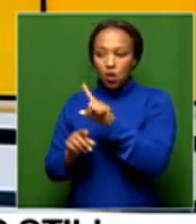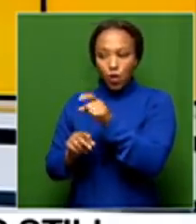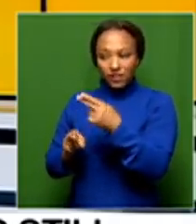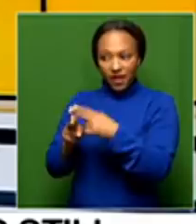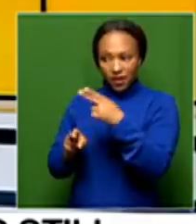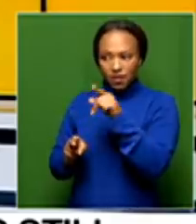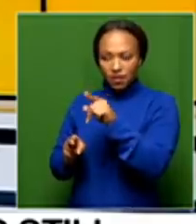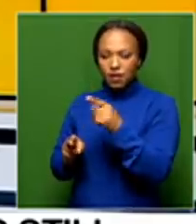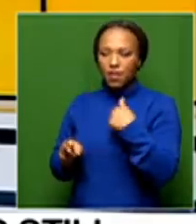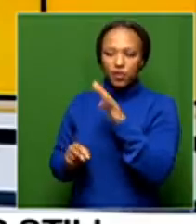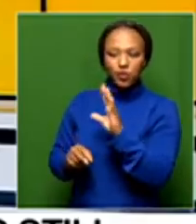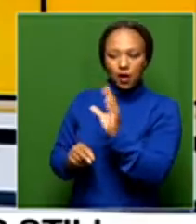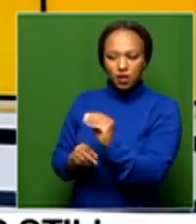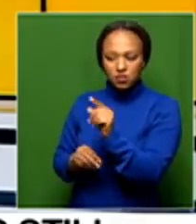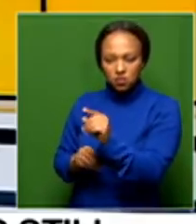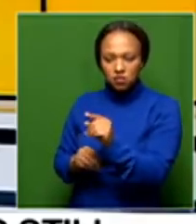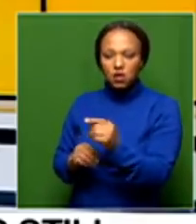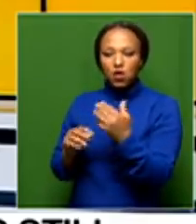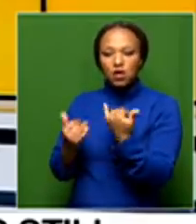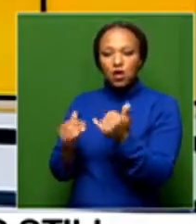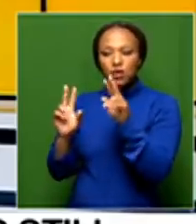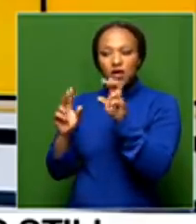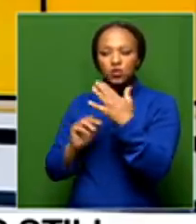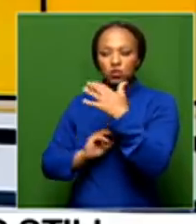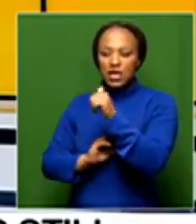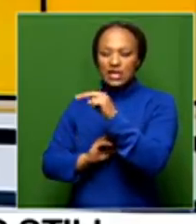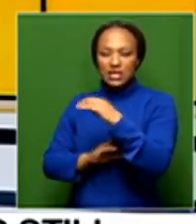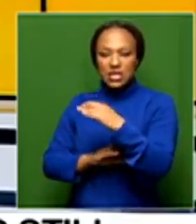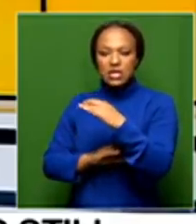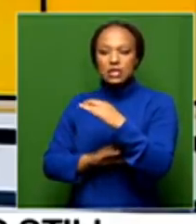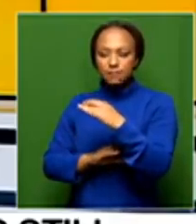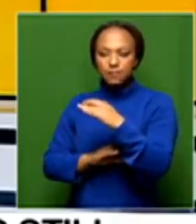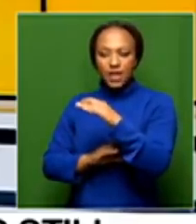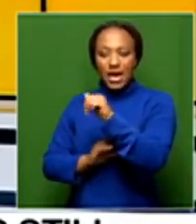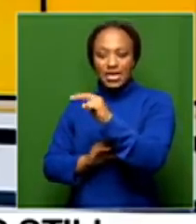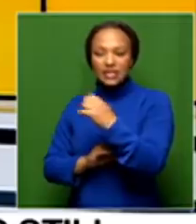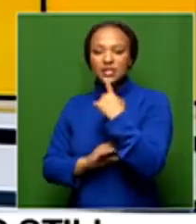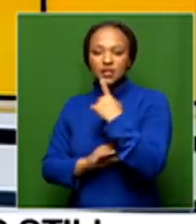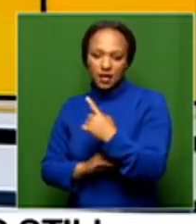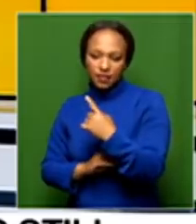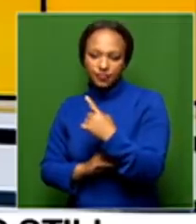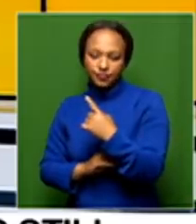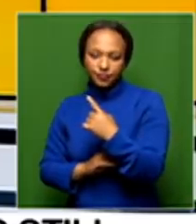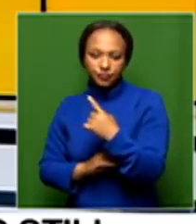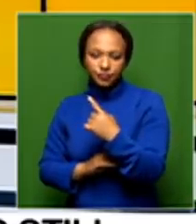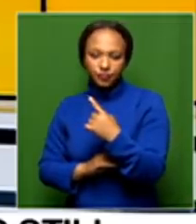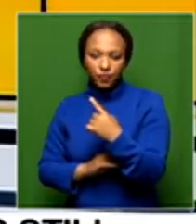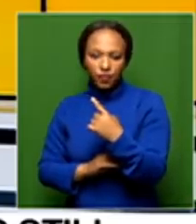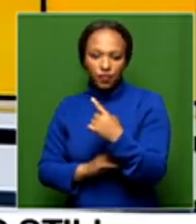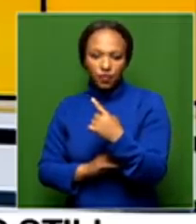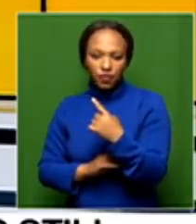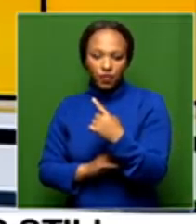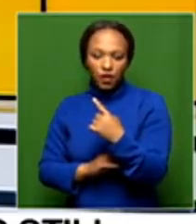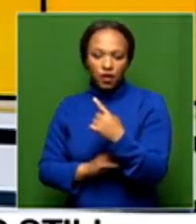that I would like to ask you. And that's this issue of the ANC now coming out and saying that they may be unable to pay their